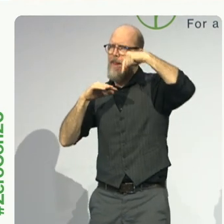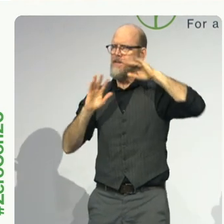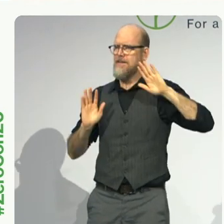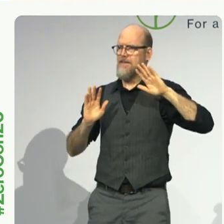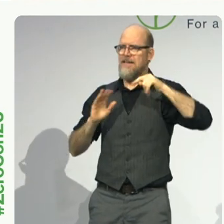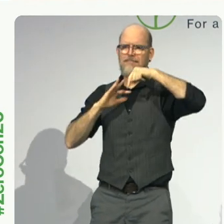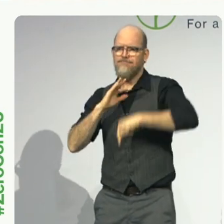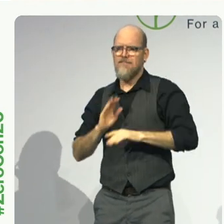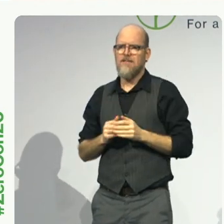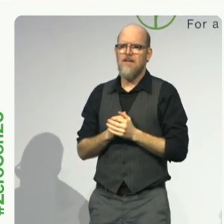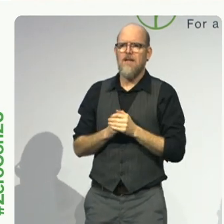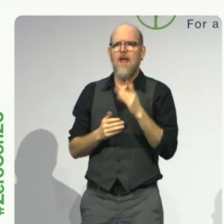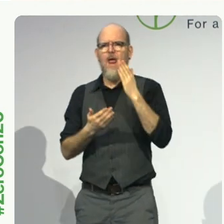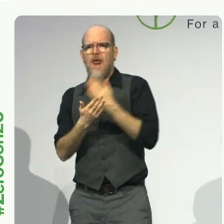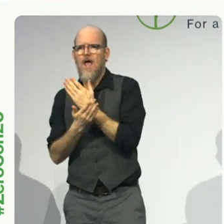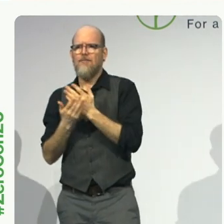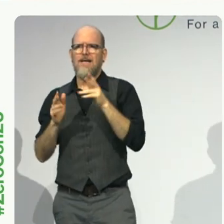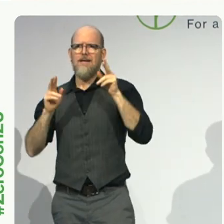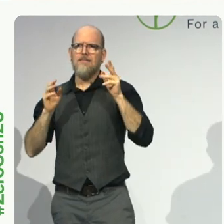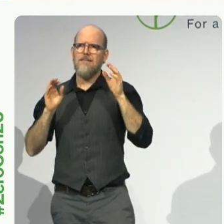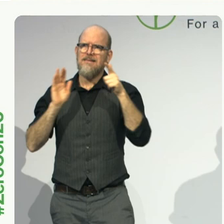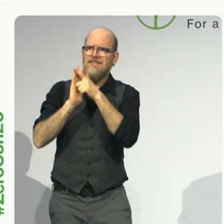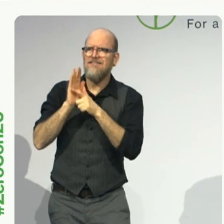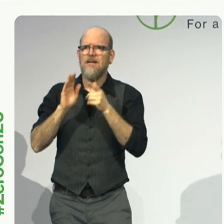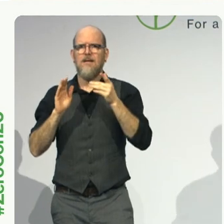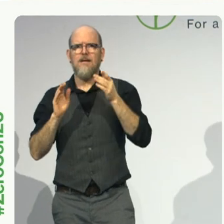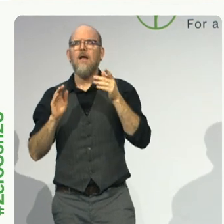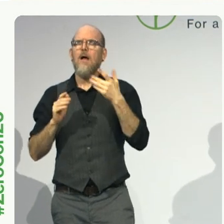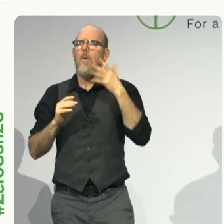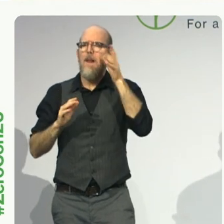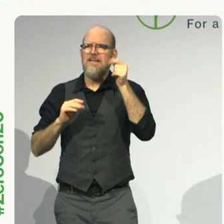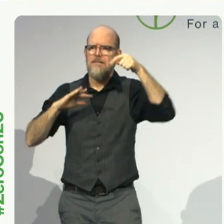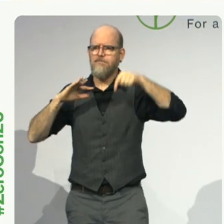legal guarantee? Because we know those matter.